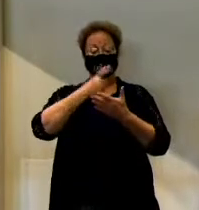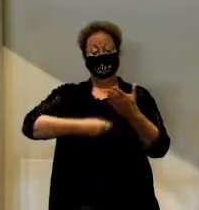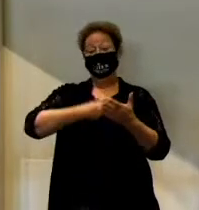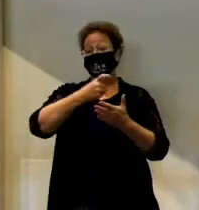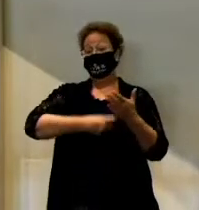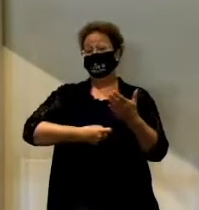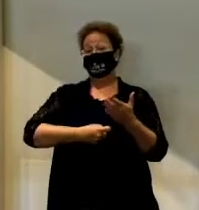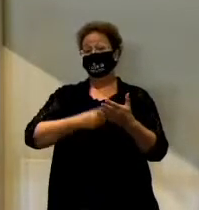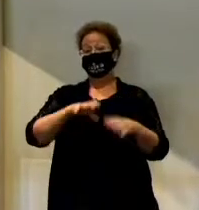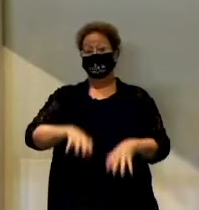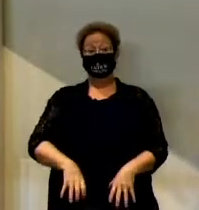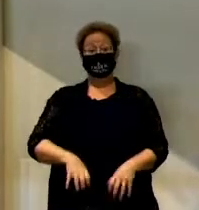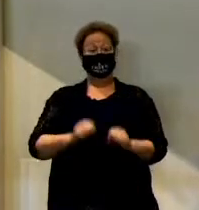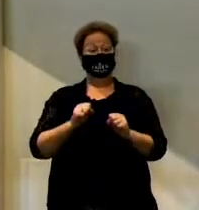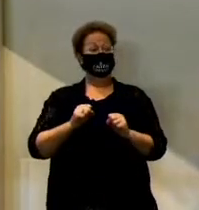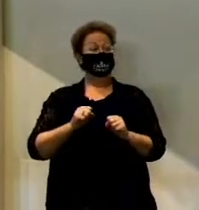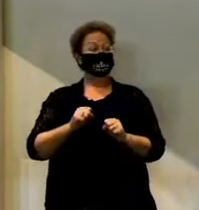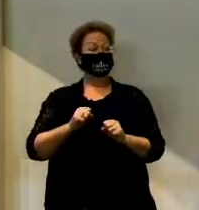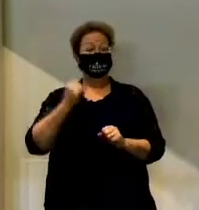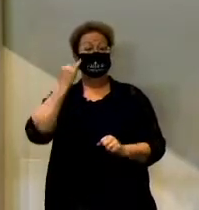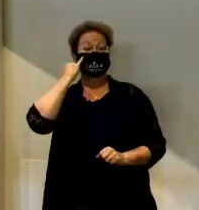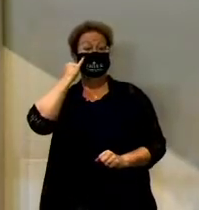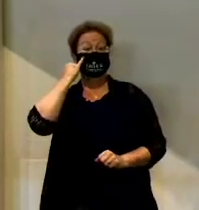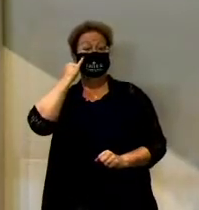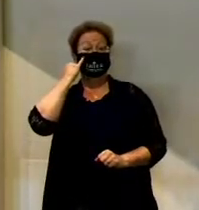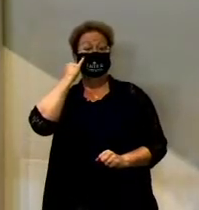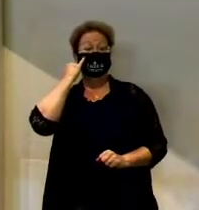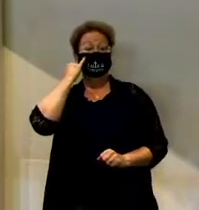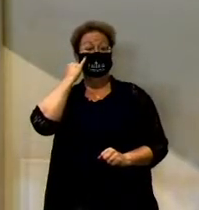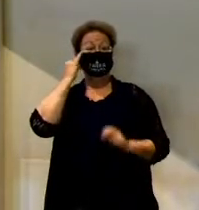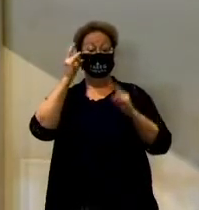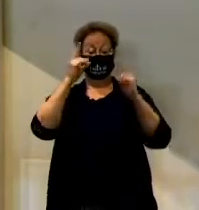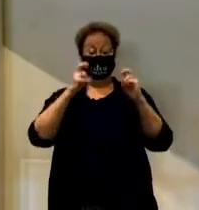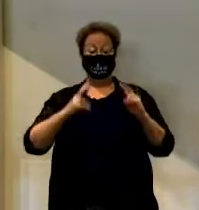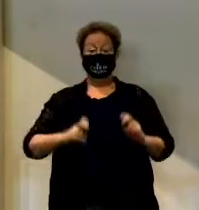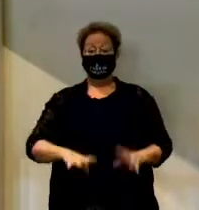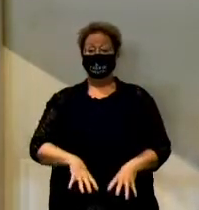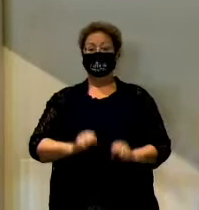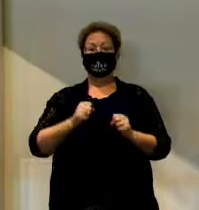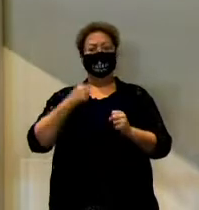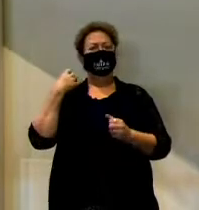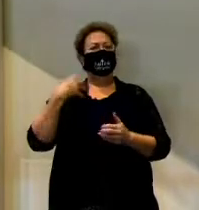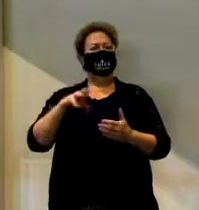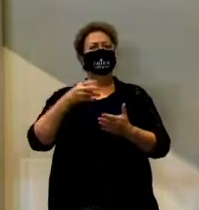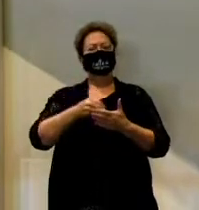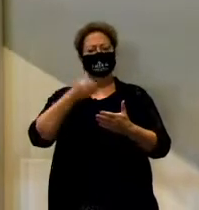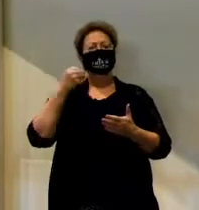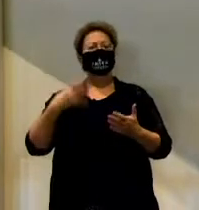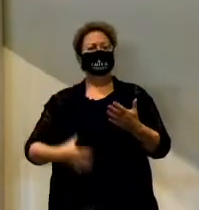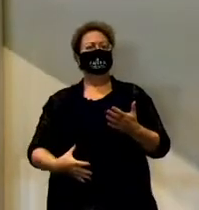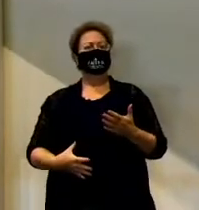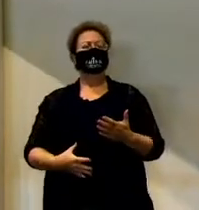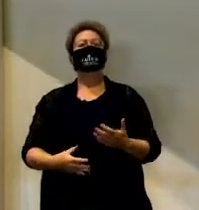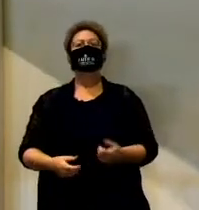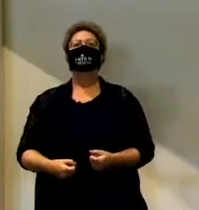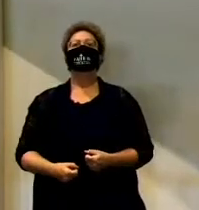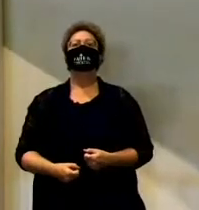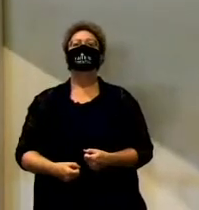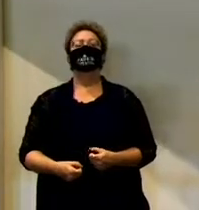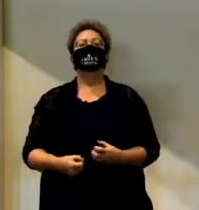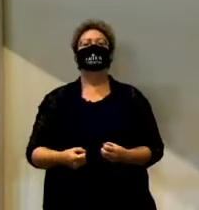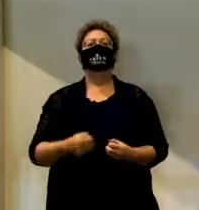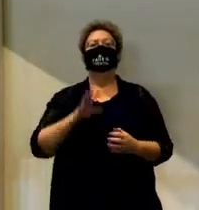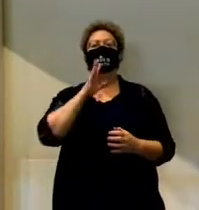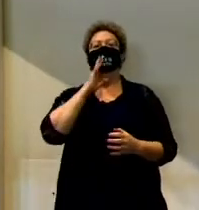of that adoption. If any of you have ever adopted a child, you know that it's a costly endeavor. And we're going to talk about what a costly endeavor it